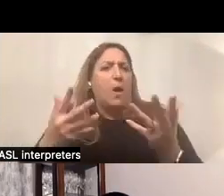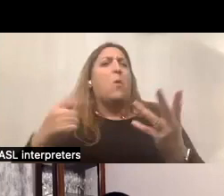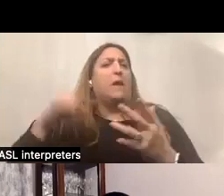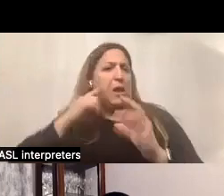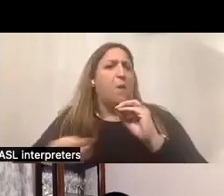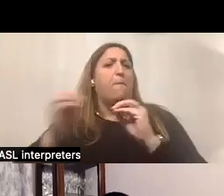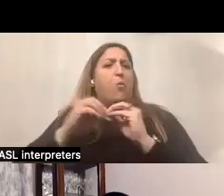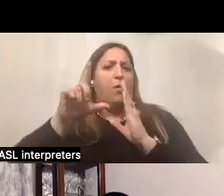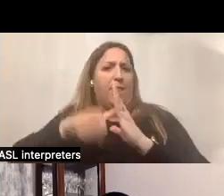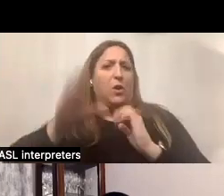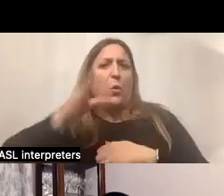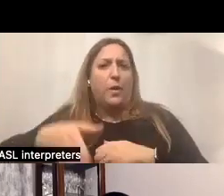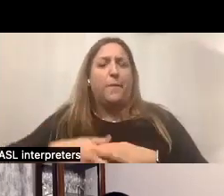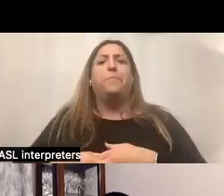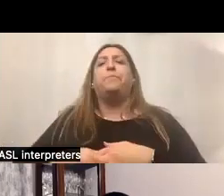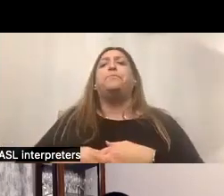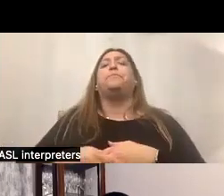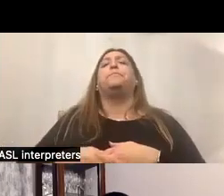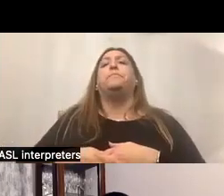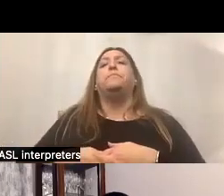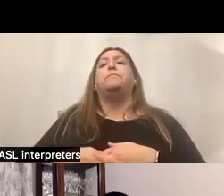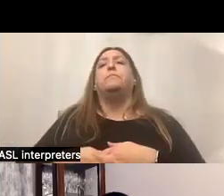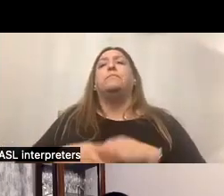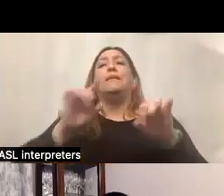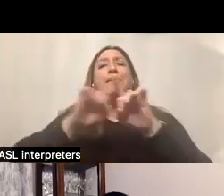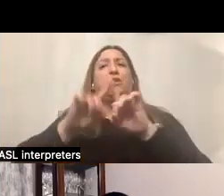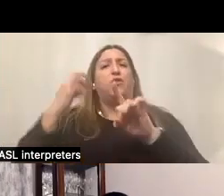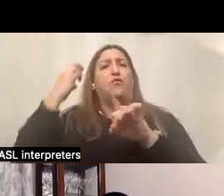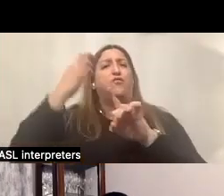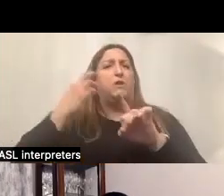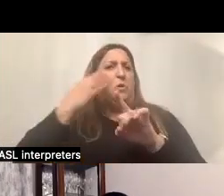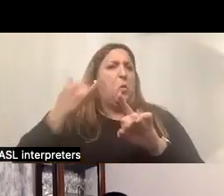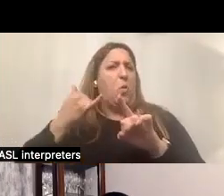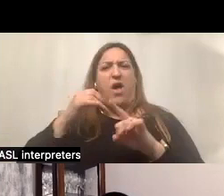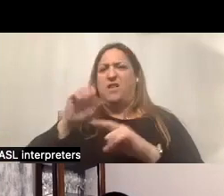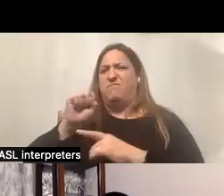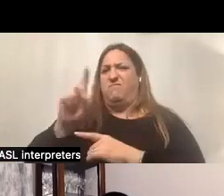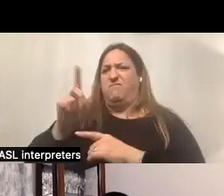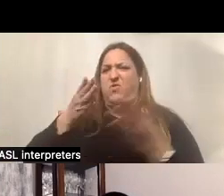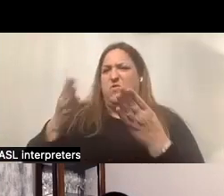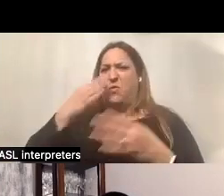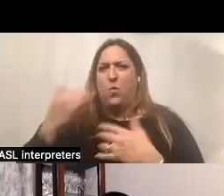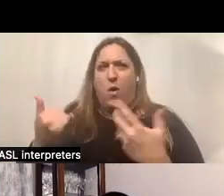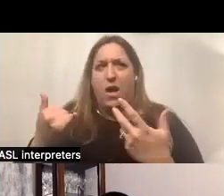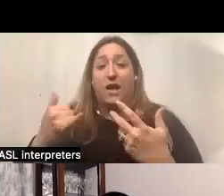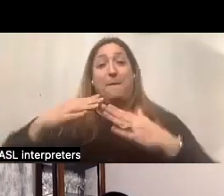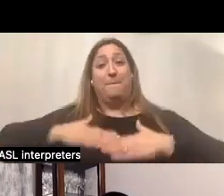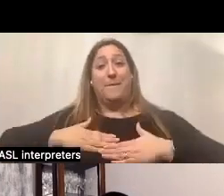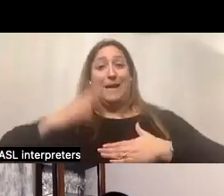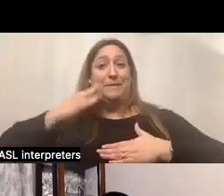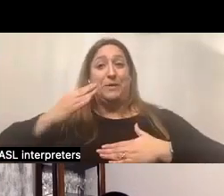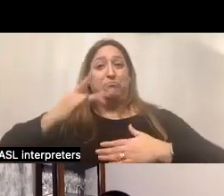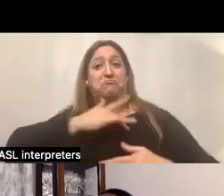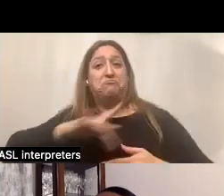So there's a number of reasons why individuals decide to self-direct services. And in my experience, typically it's